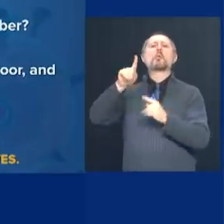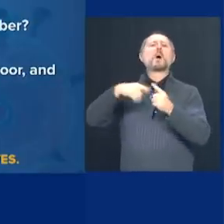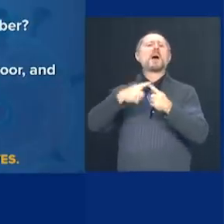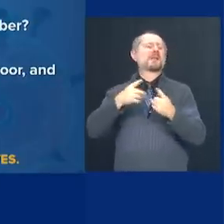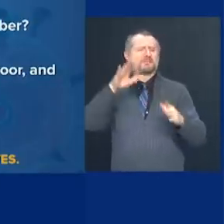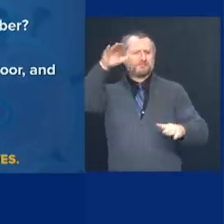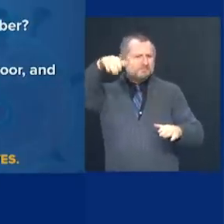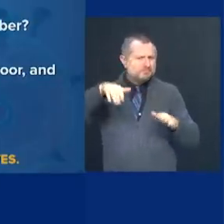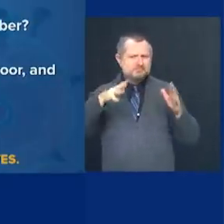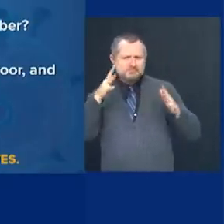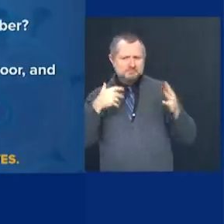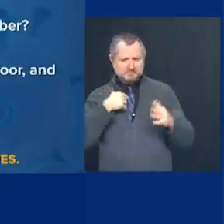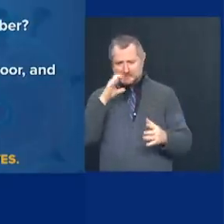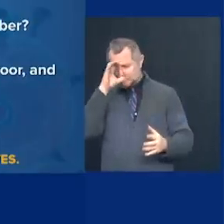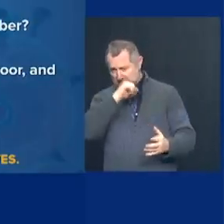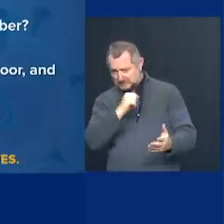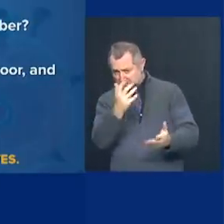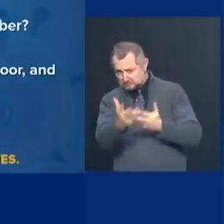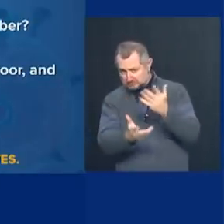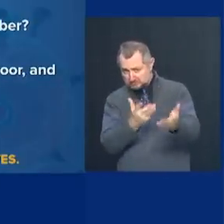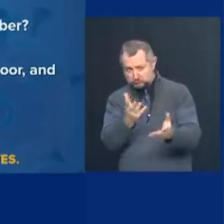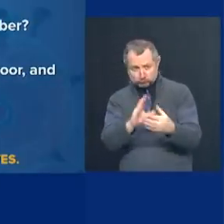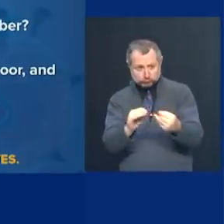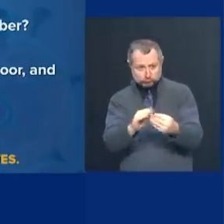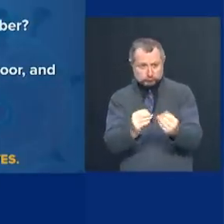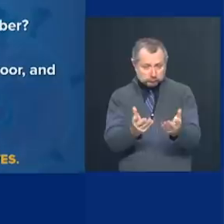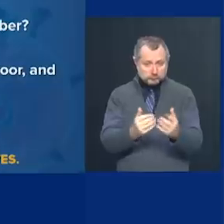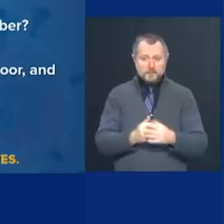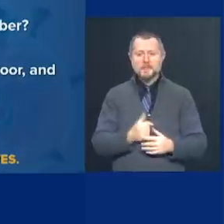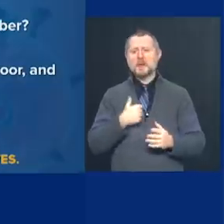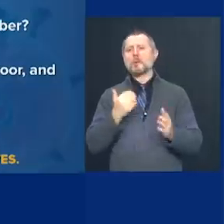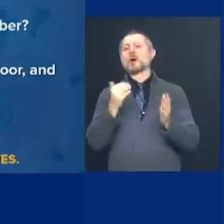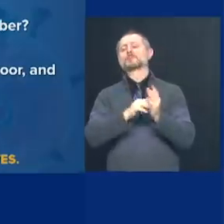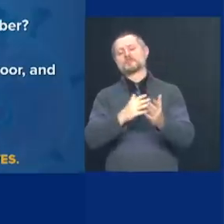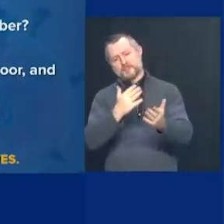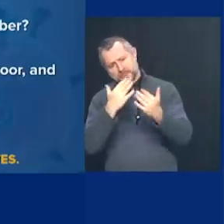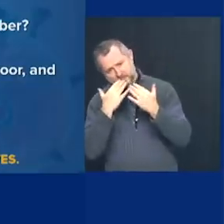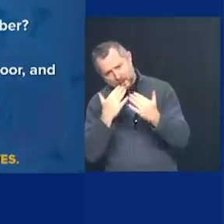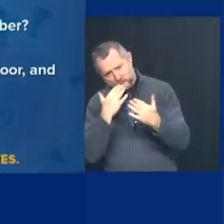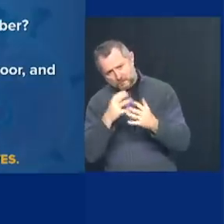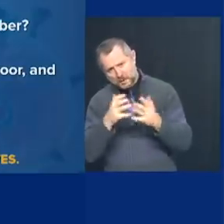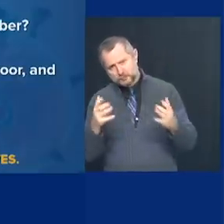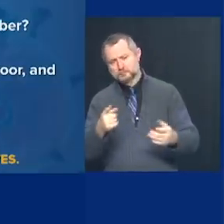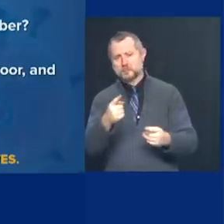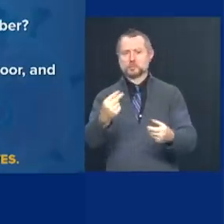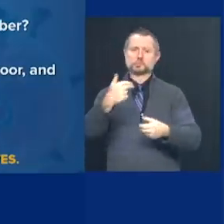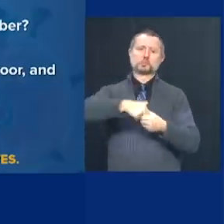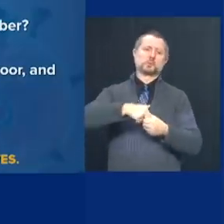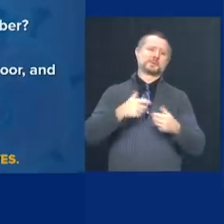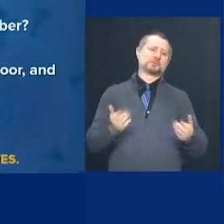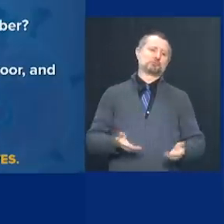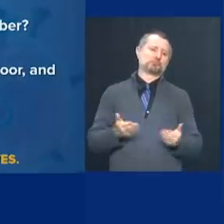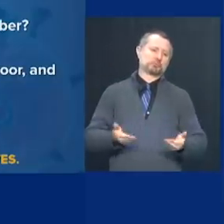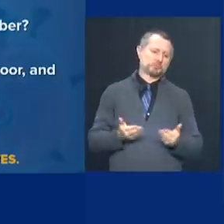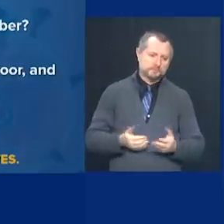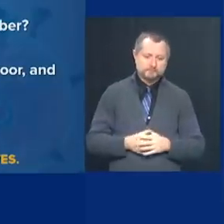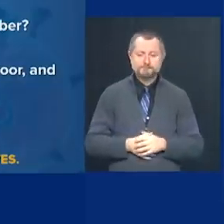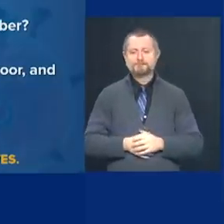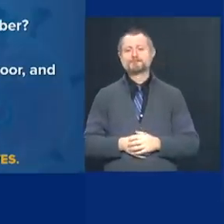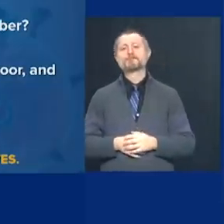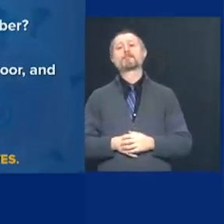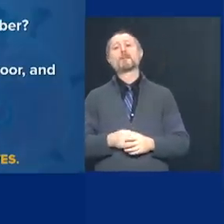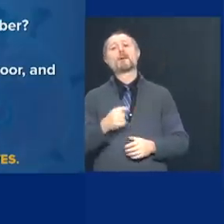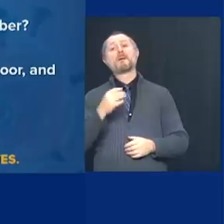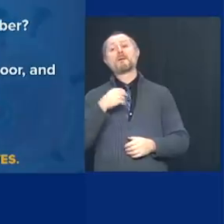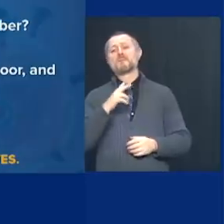guess, educated point about that? And again, thank you very, very much for being with us. Well, thank you very,